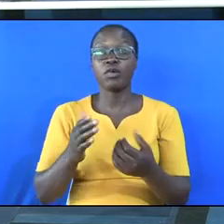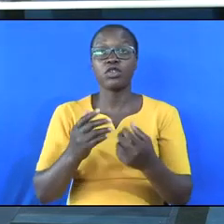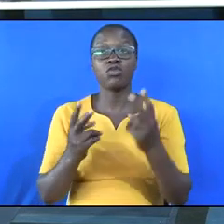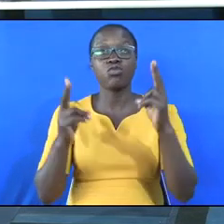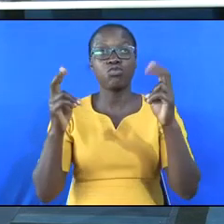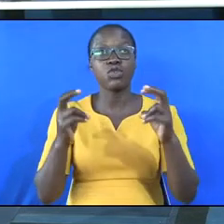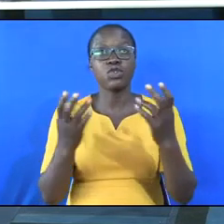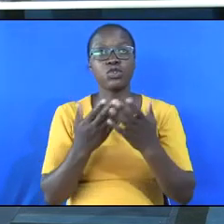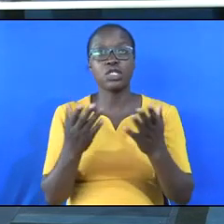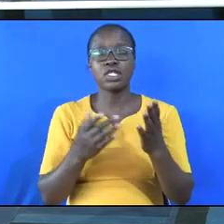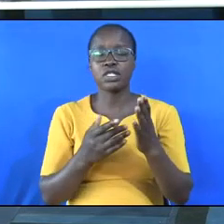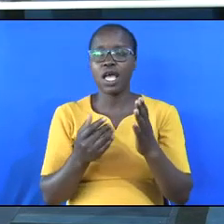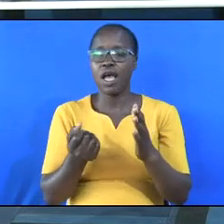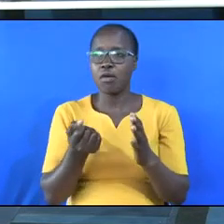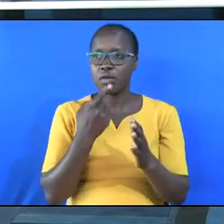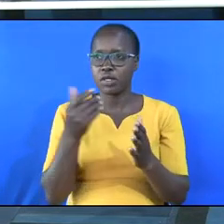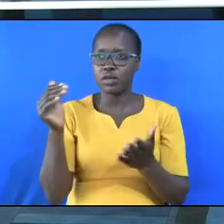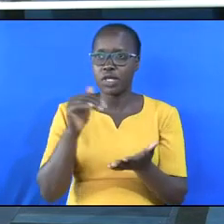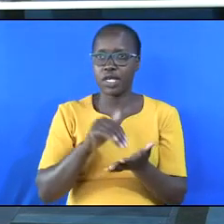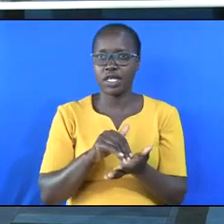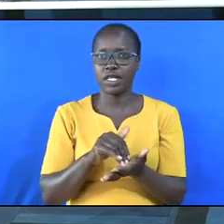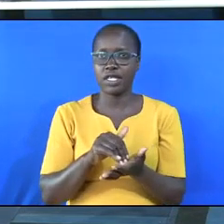this prescription again.